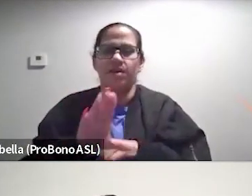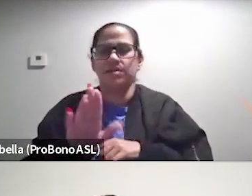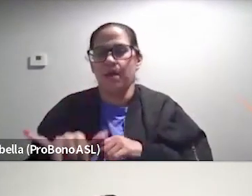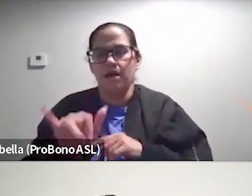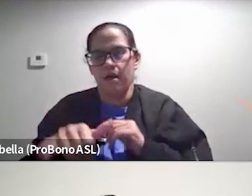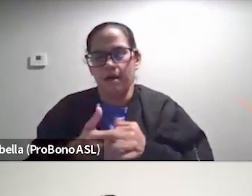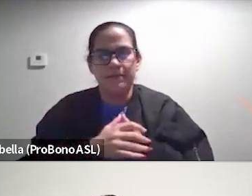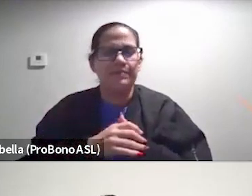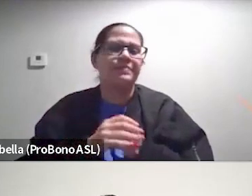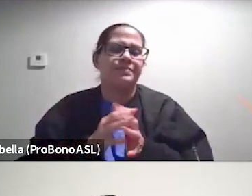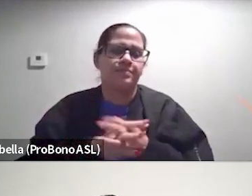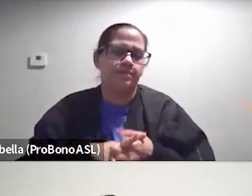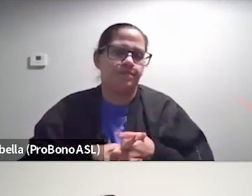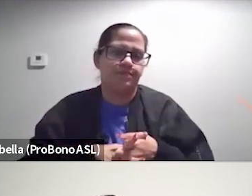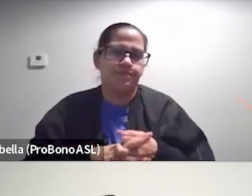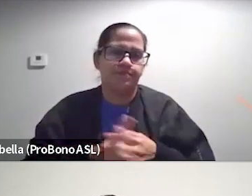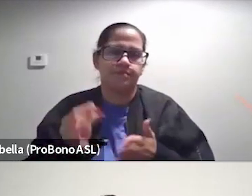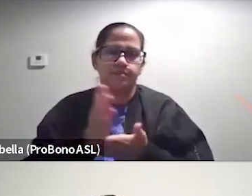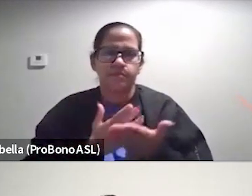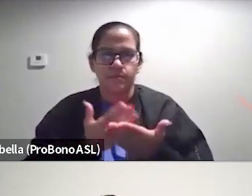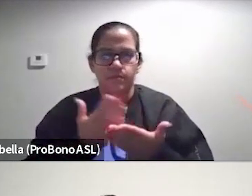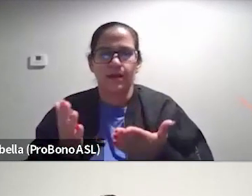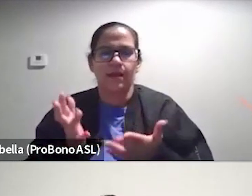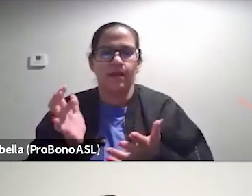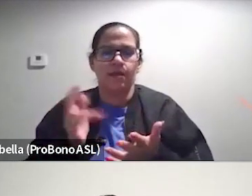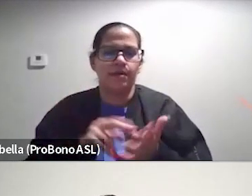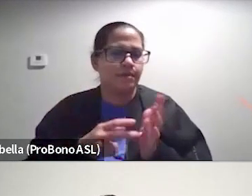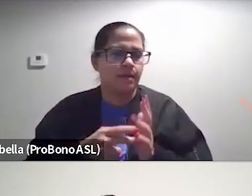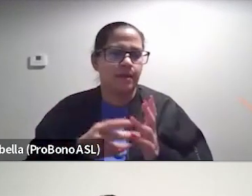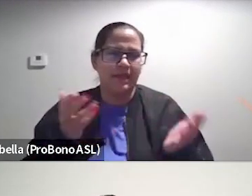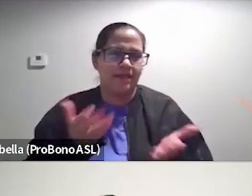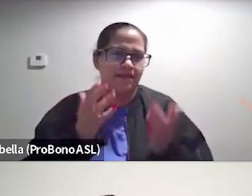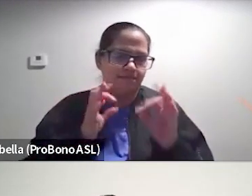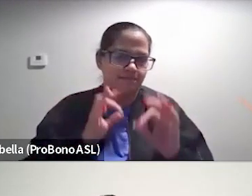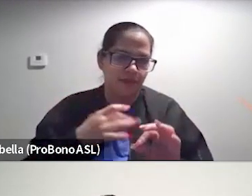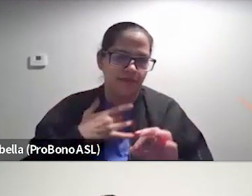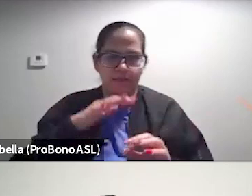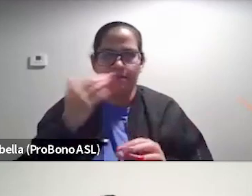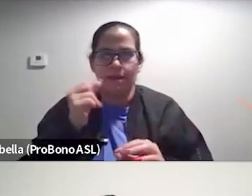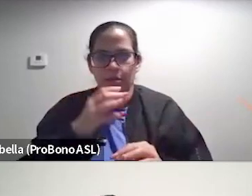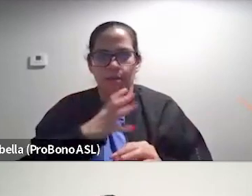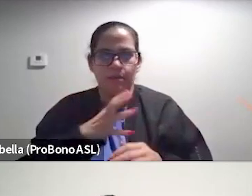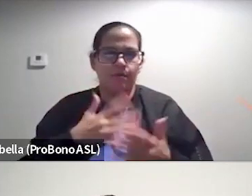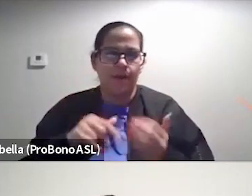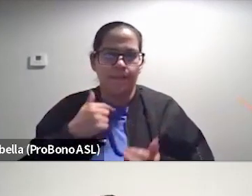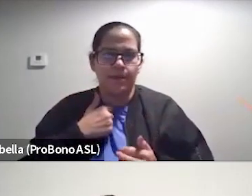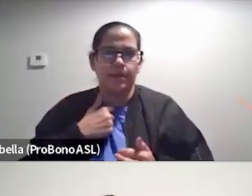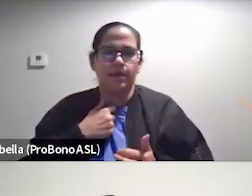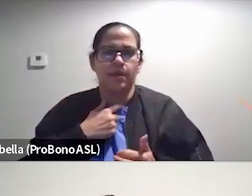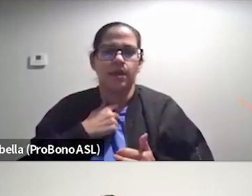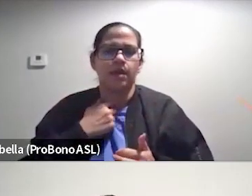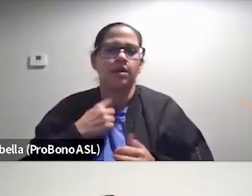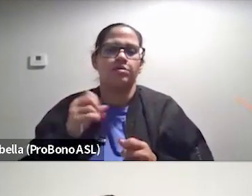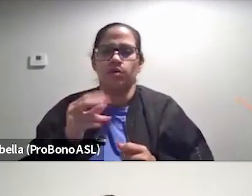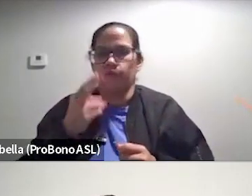Um, and sometimes that meant really great humor. Like I feel like the black women around me as a child were so